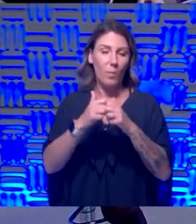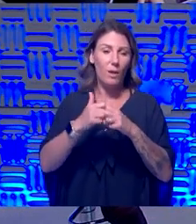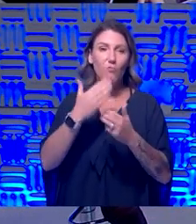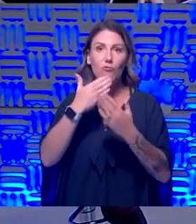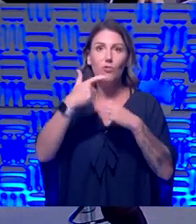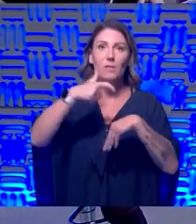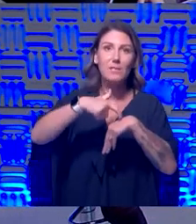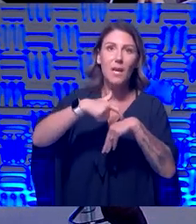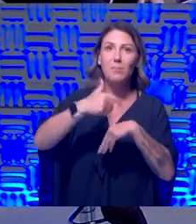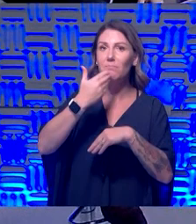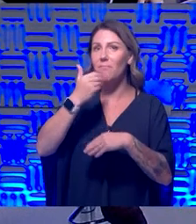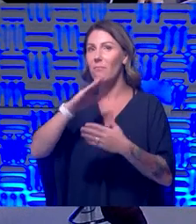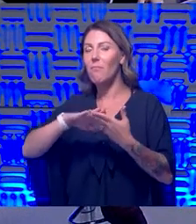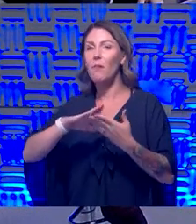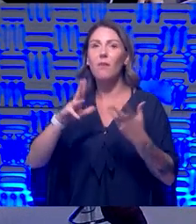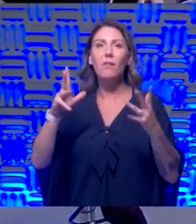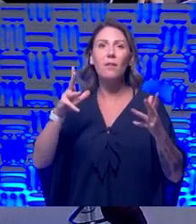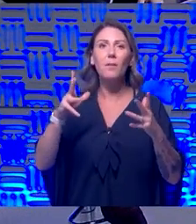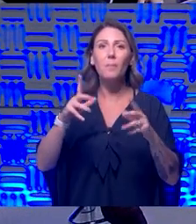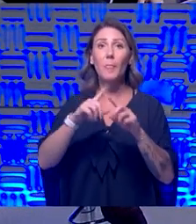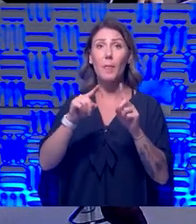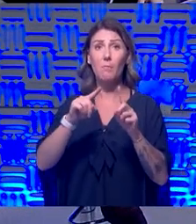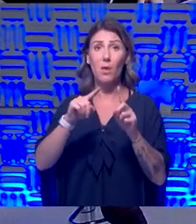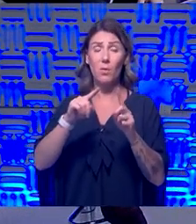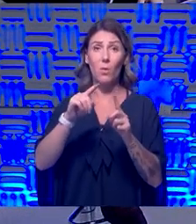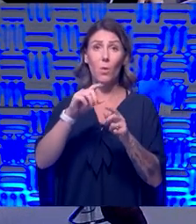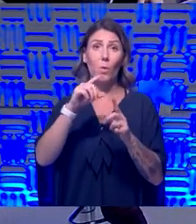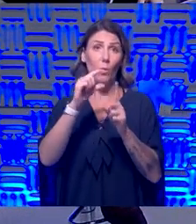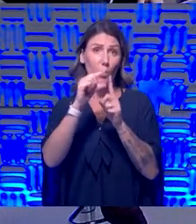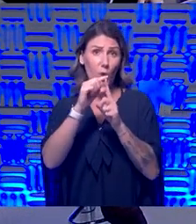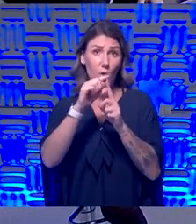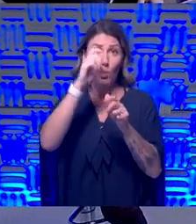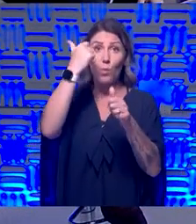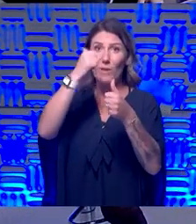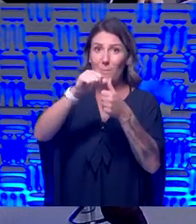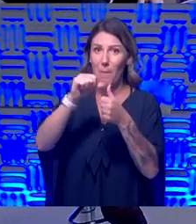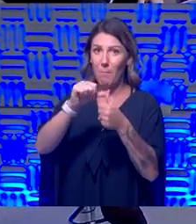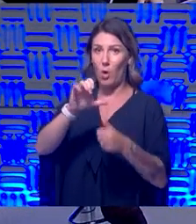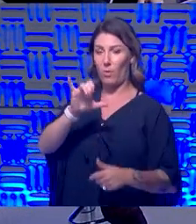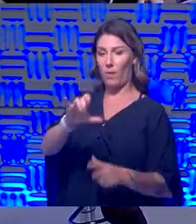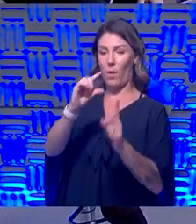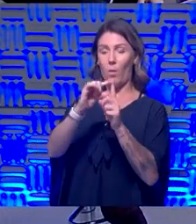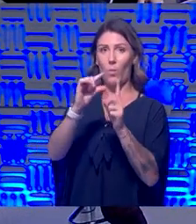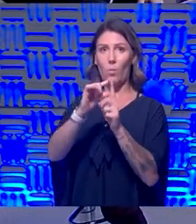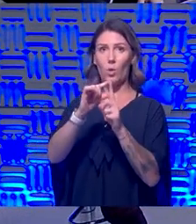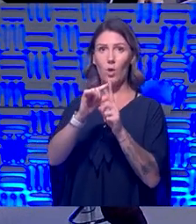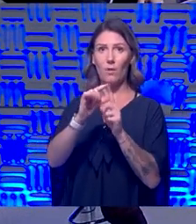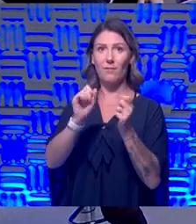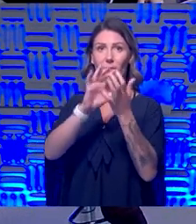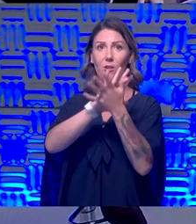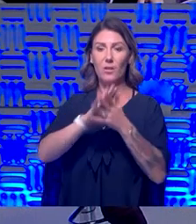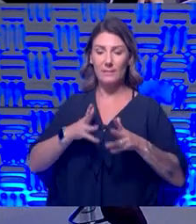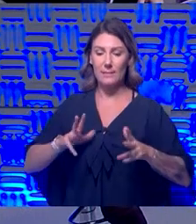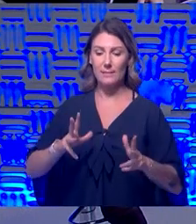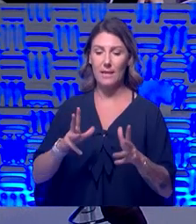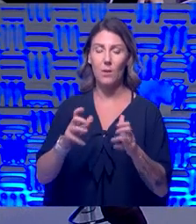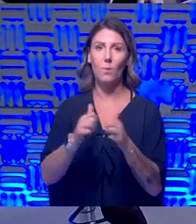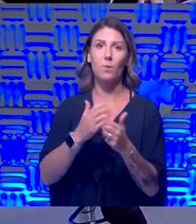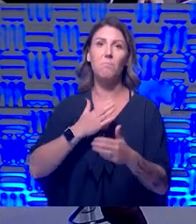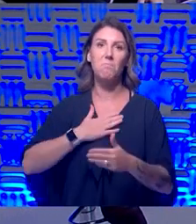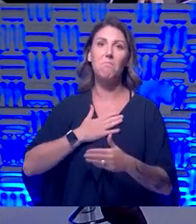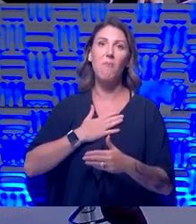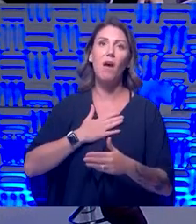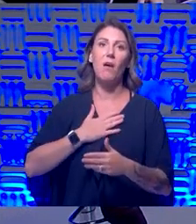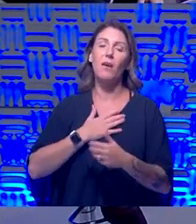you remember? But she says the word remember causes agitation or anxiety with my loved one who has Alzheimer's. Okay.